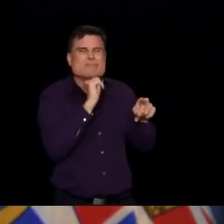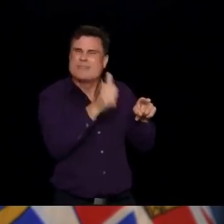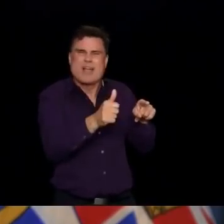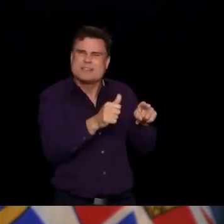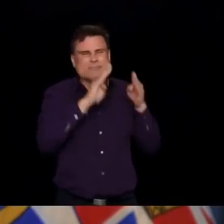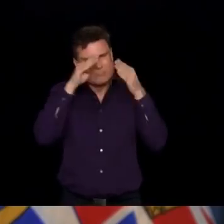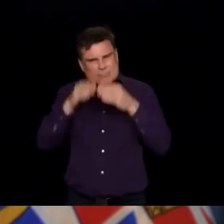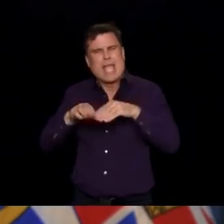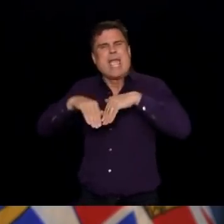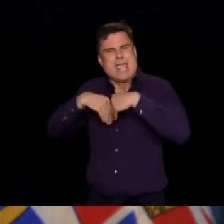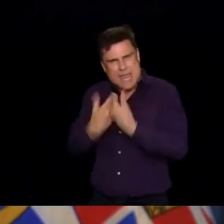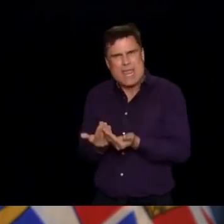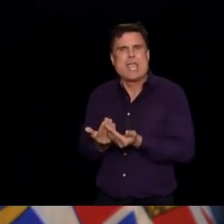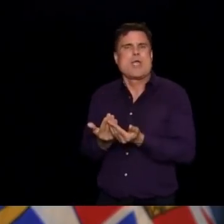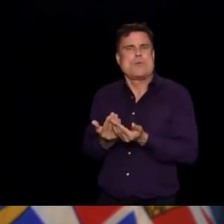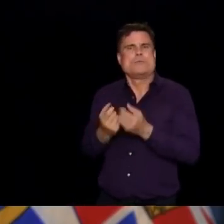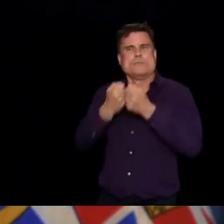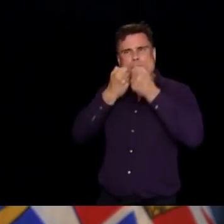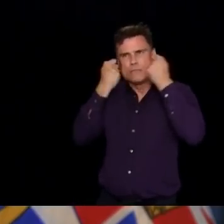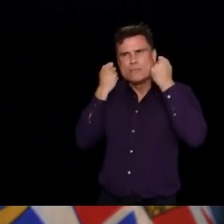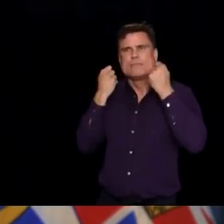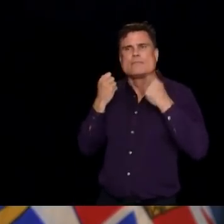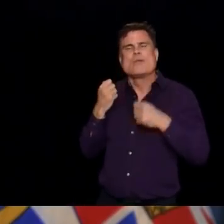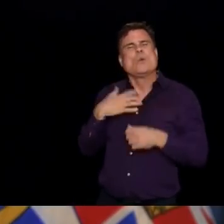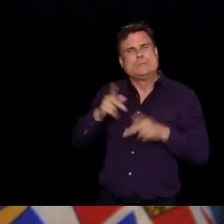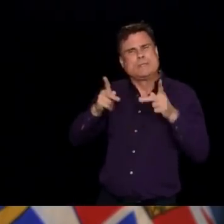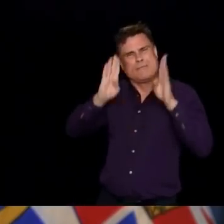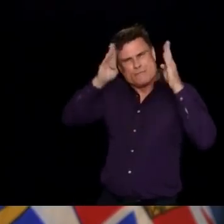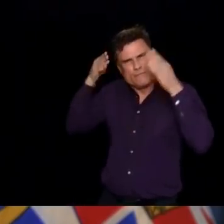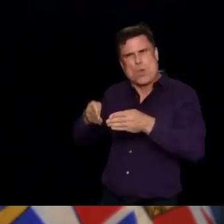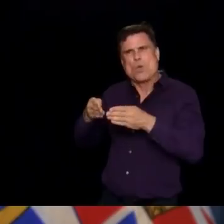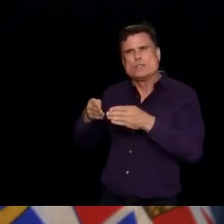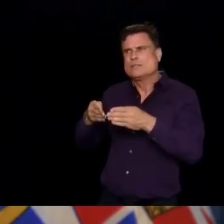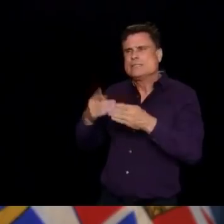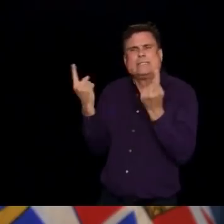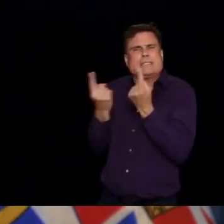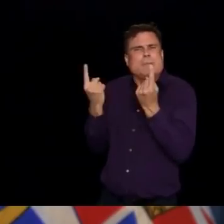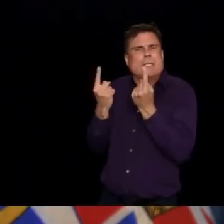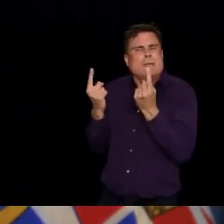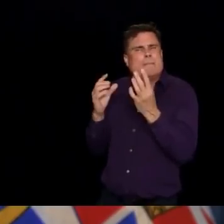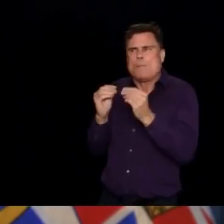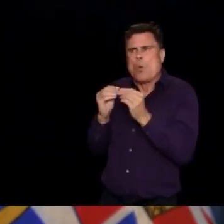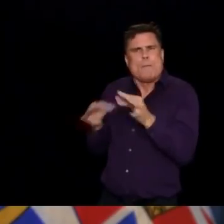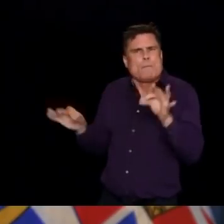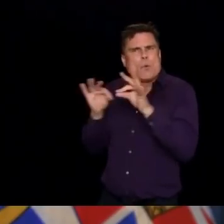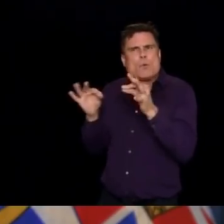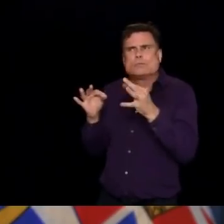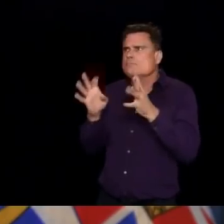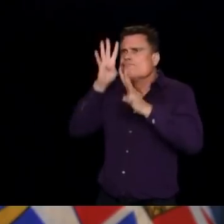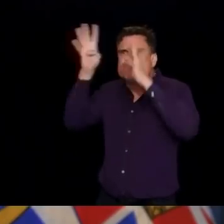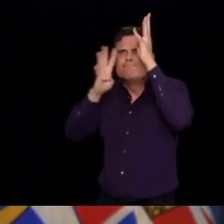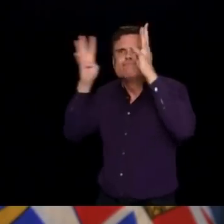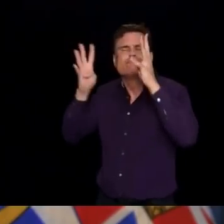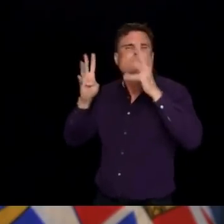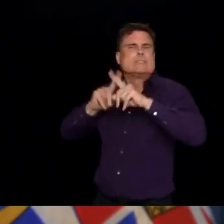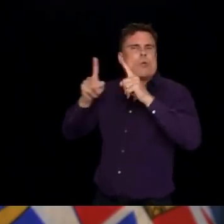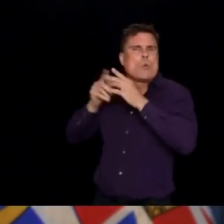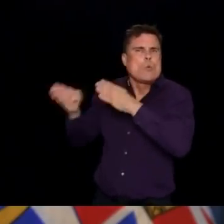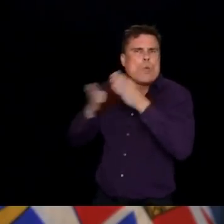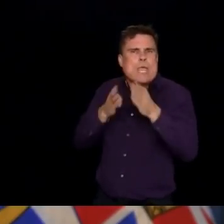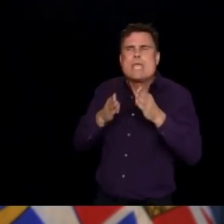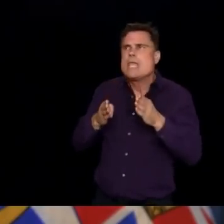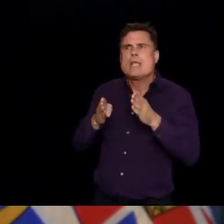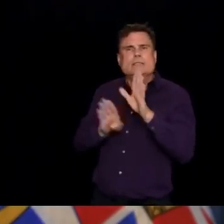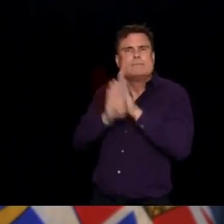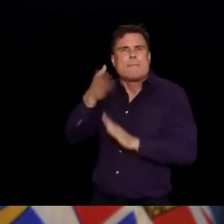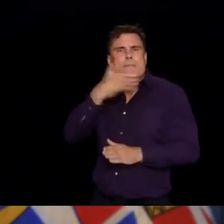health care settings. So those are the types of things I'd like to see some innovation in. We have time for one